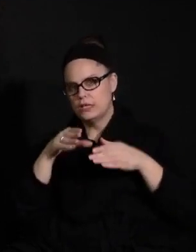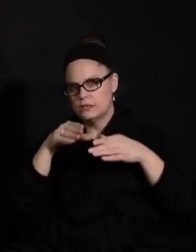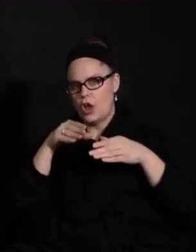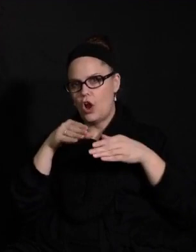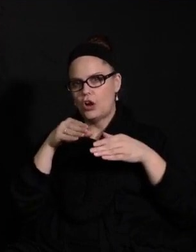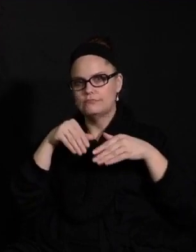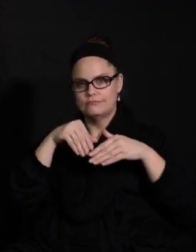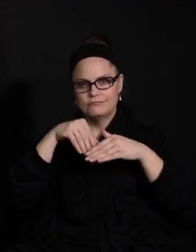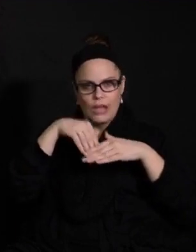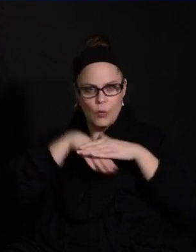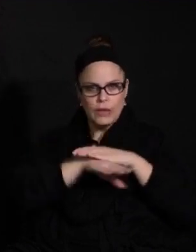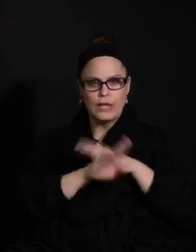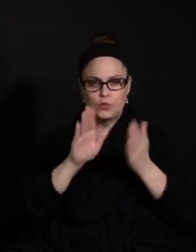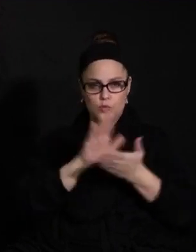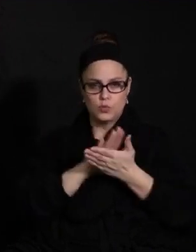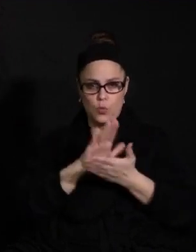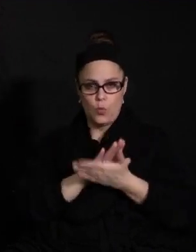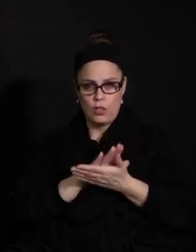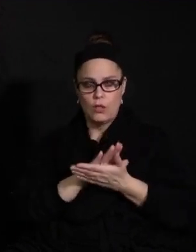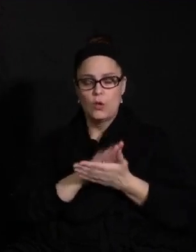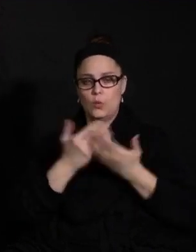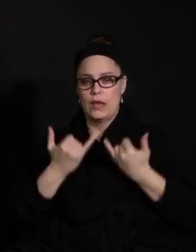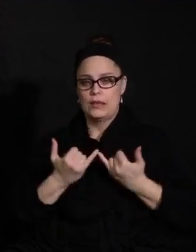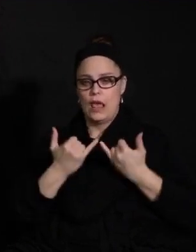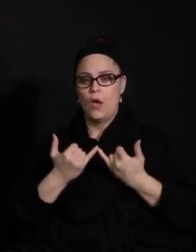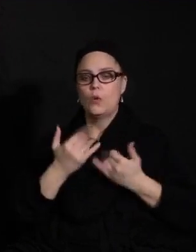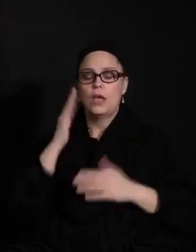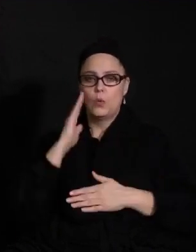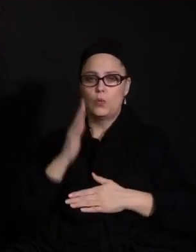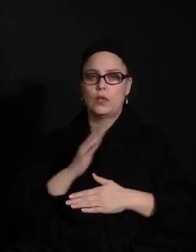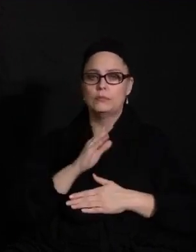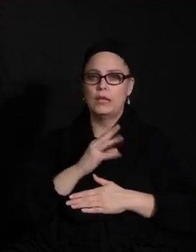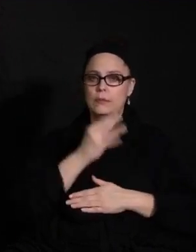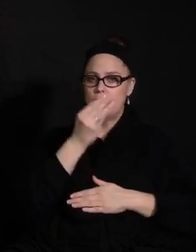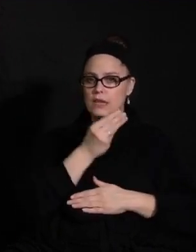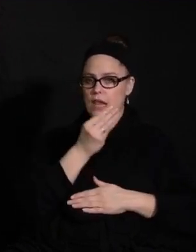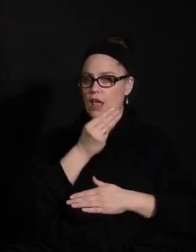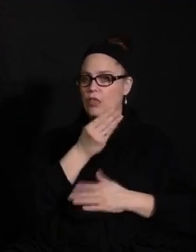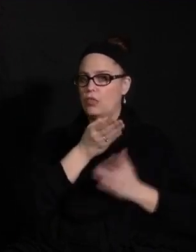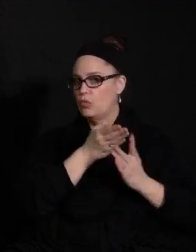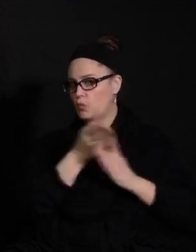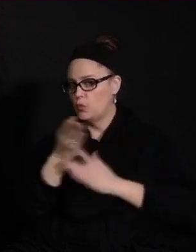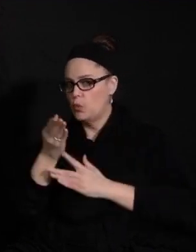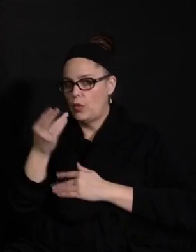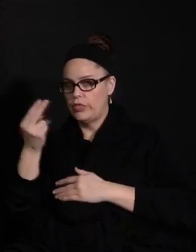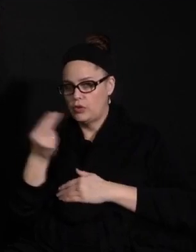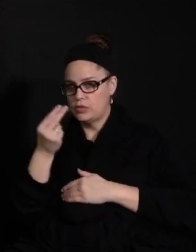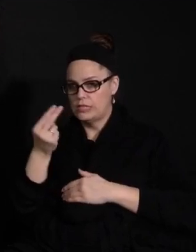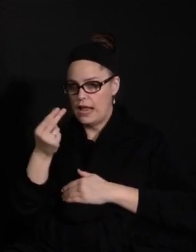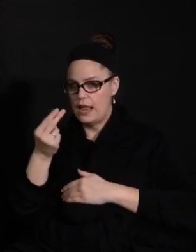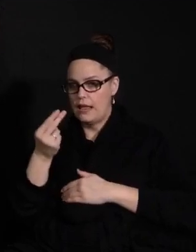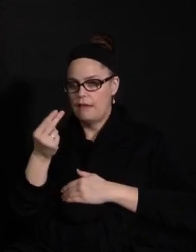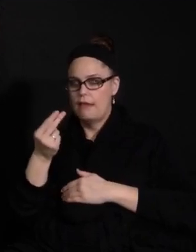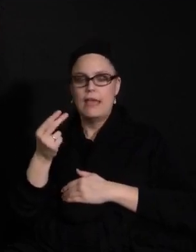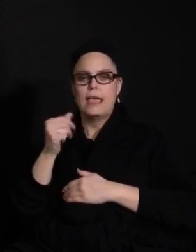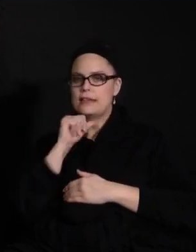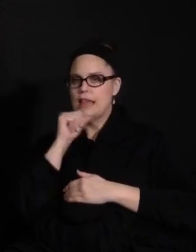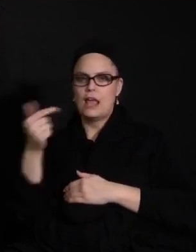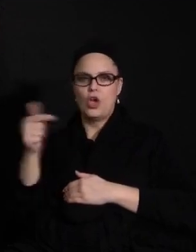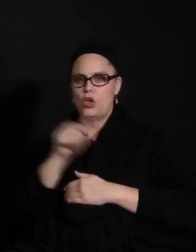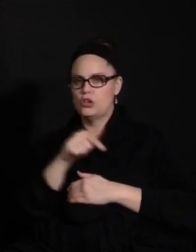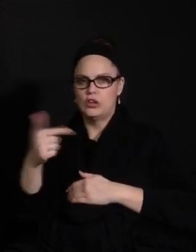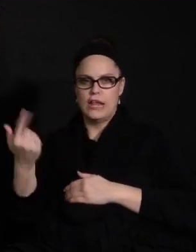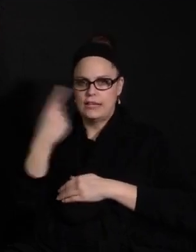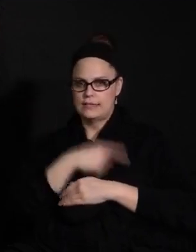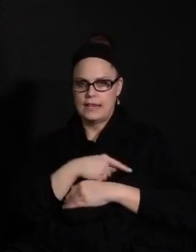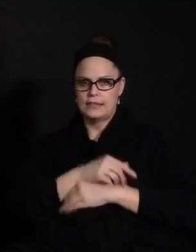this time, all schools will have the students in the school Monday through Thursday and not have those alternating days for kids to